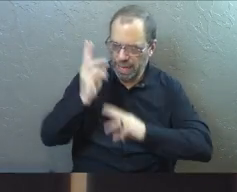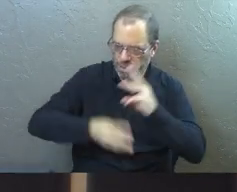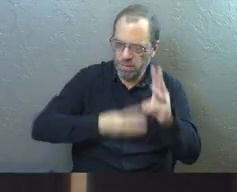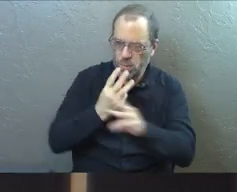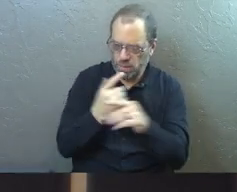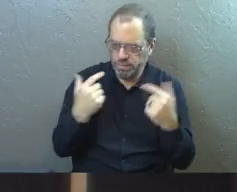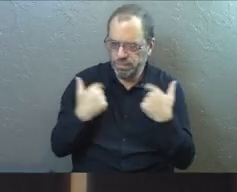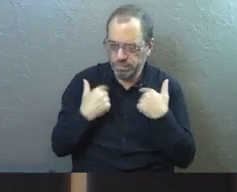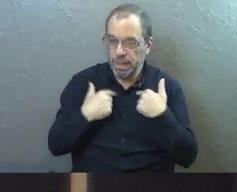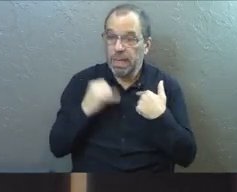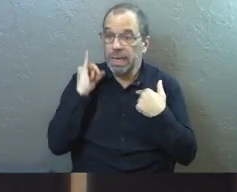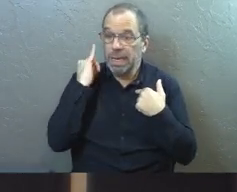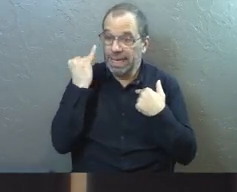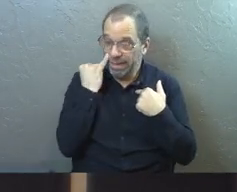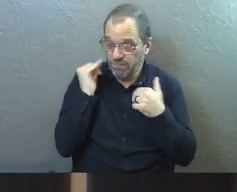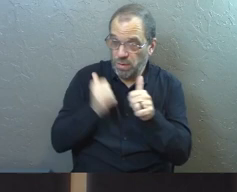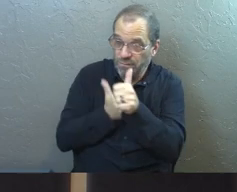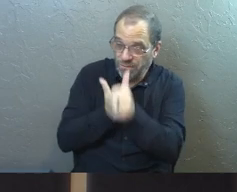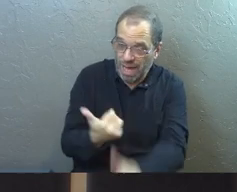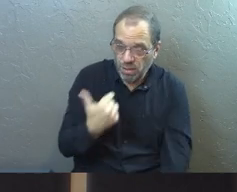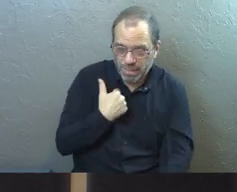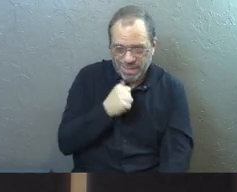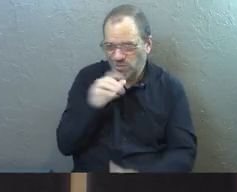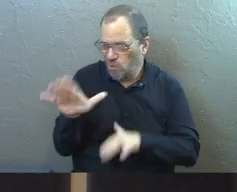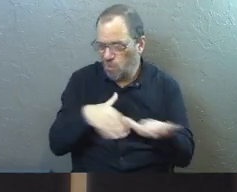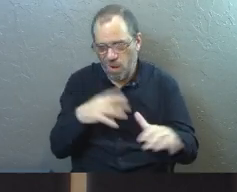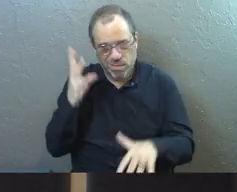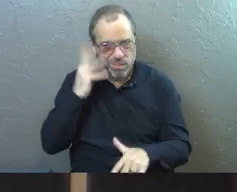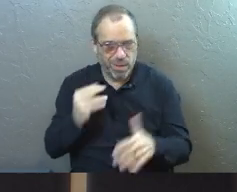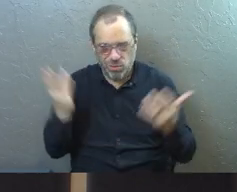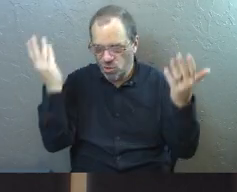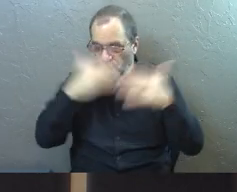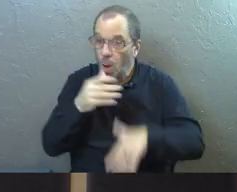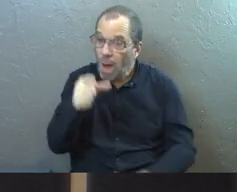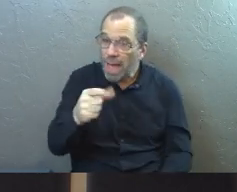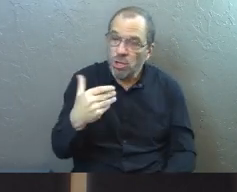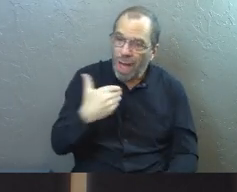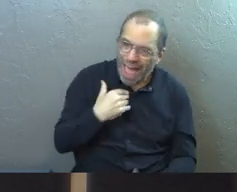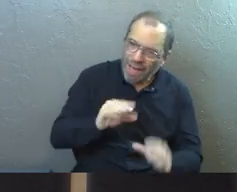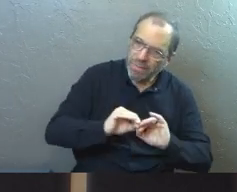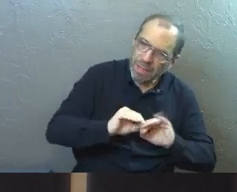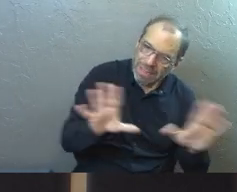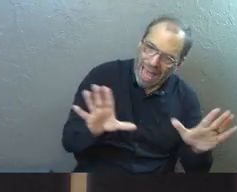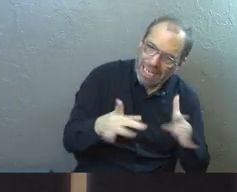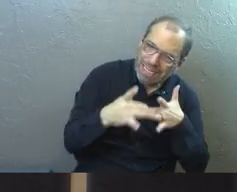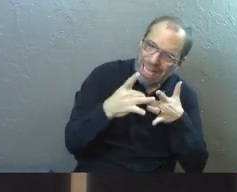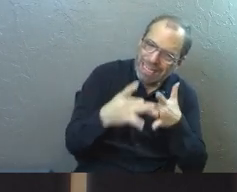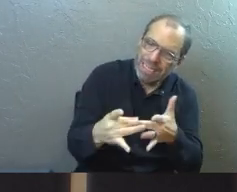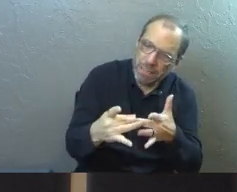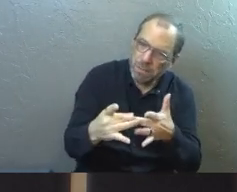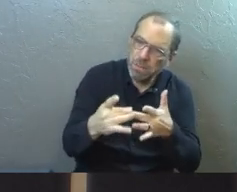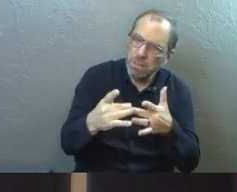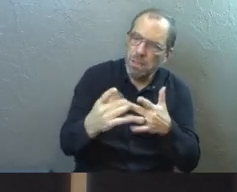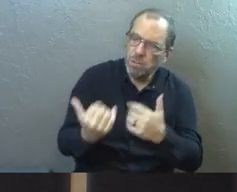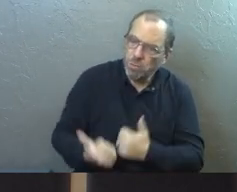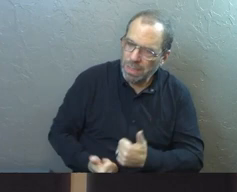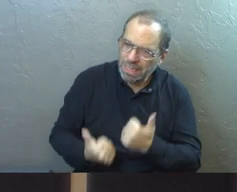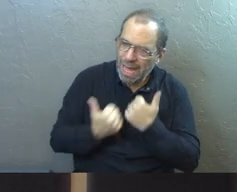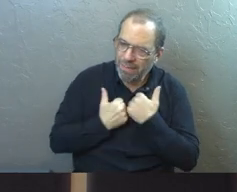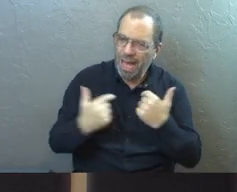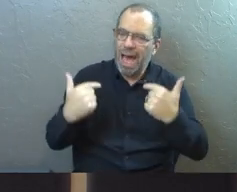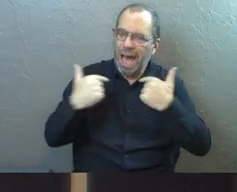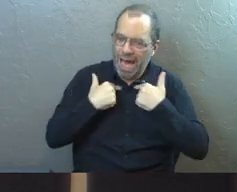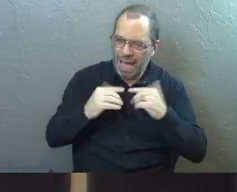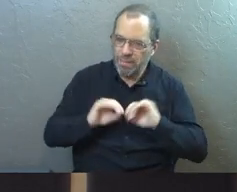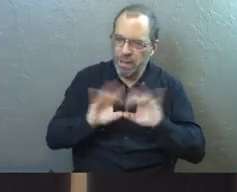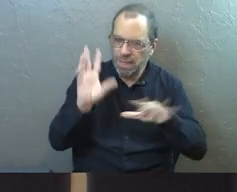the world. If you follow me, you won't have to walk in darkness because you will have the light that leads to life. I